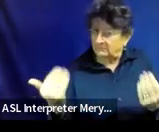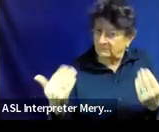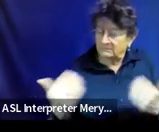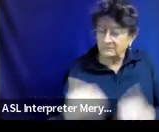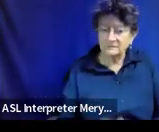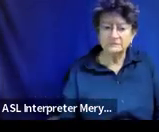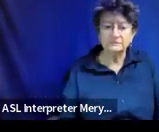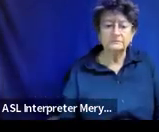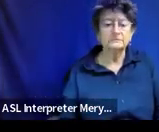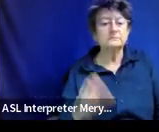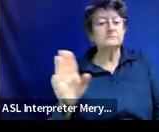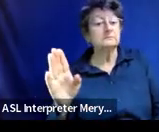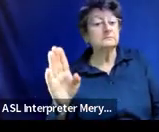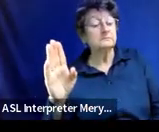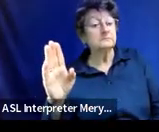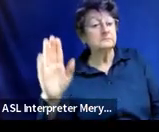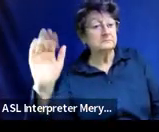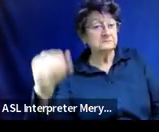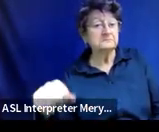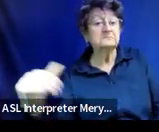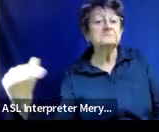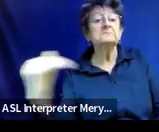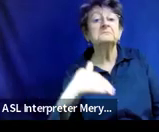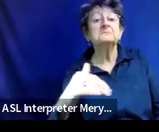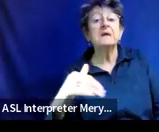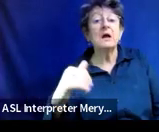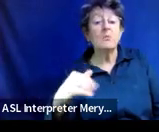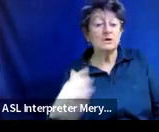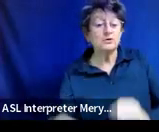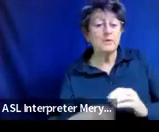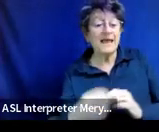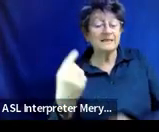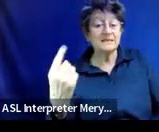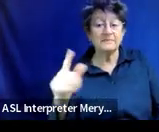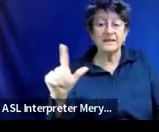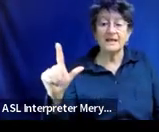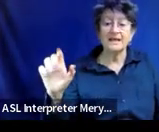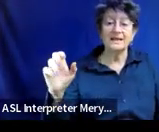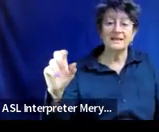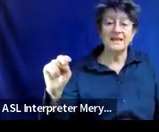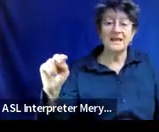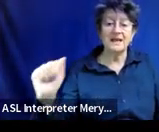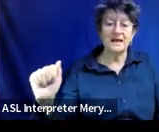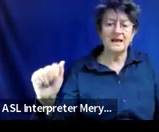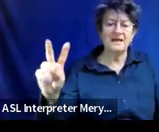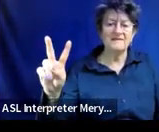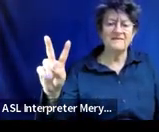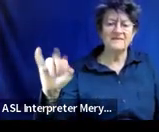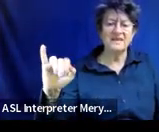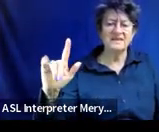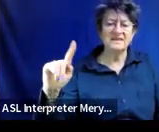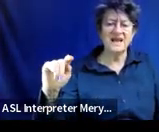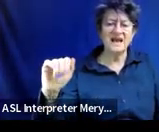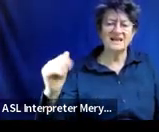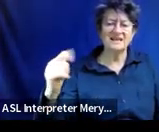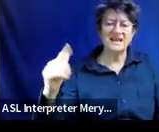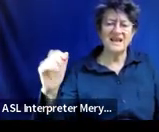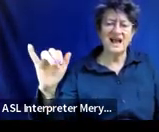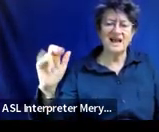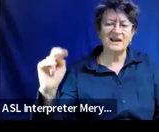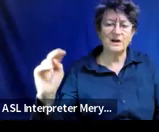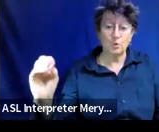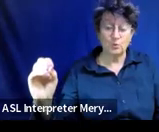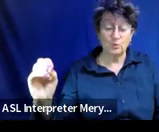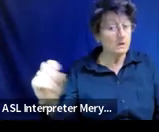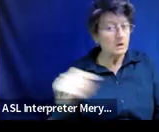Jennifer, can I add something to this? Yes. Hi, Lena Vatagliano. I think you're absolutely right. So